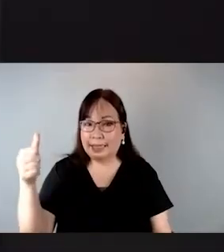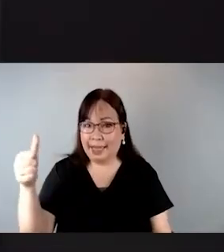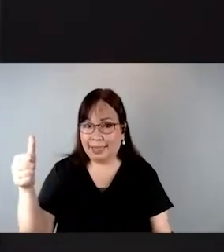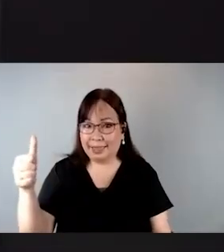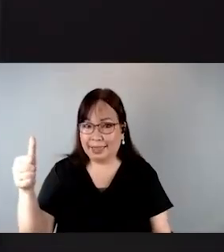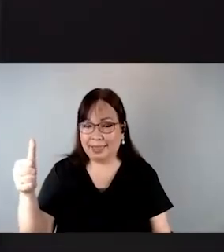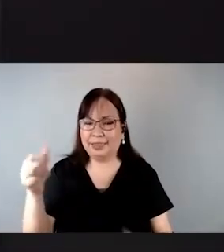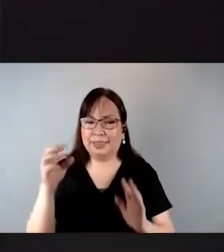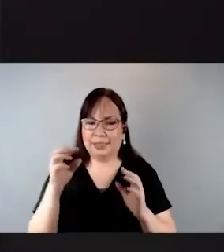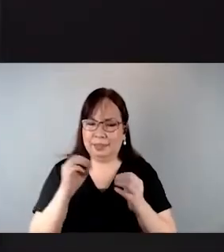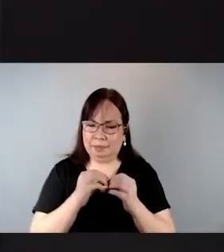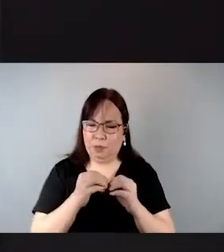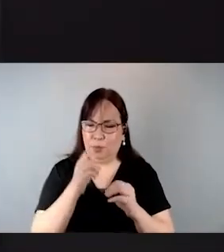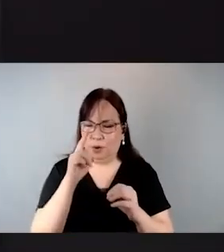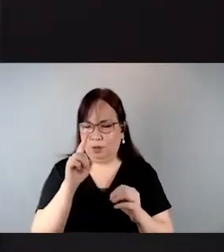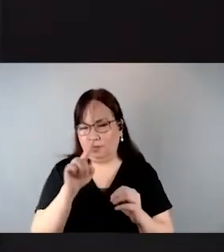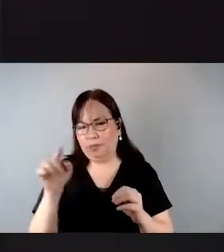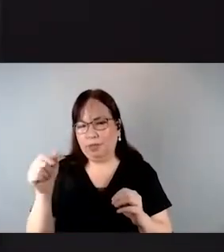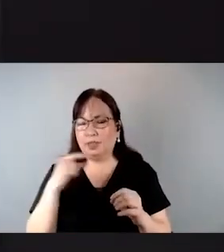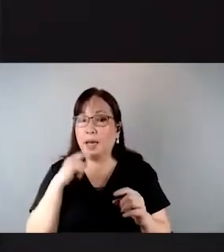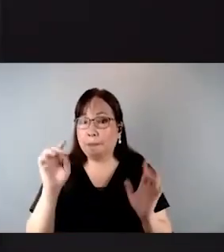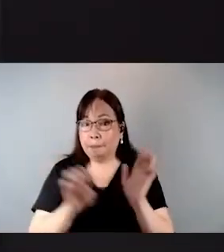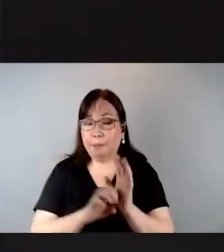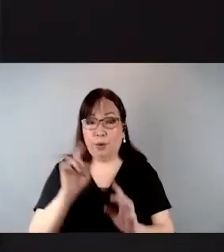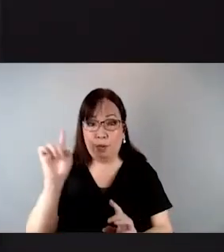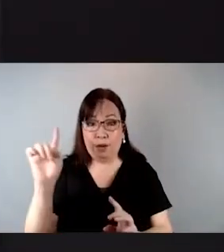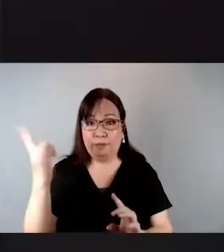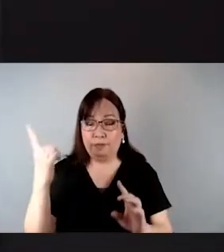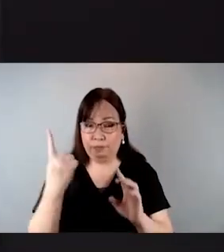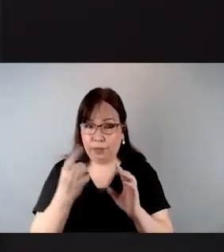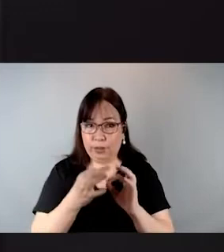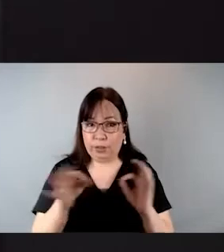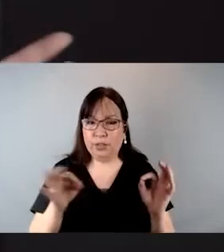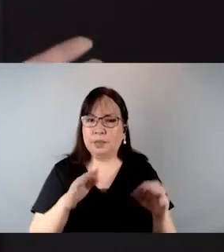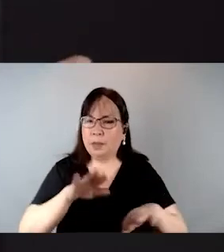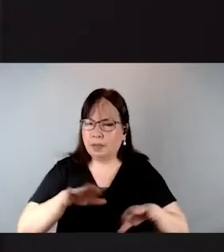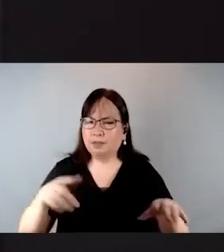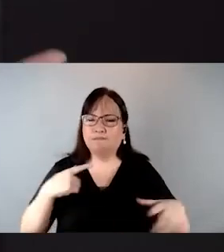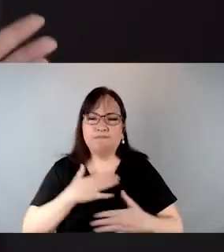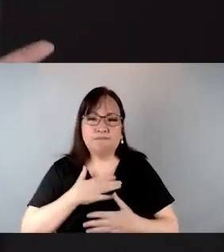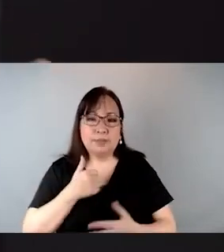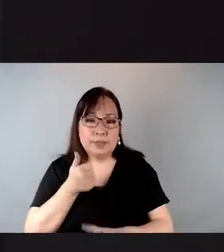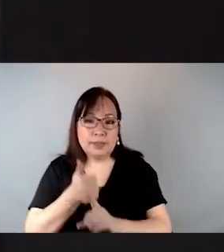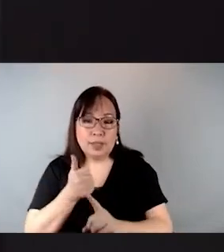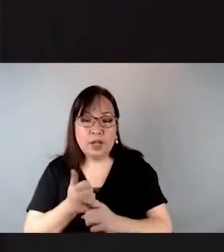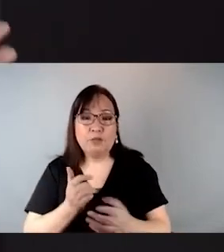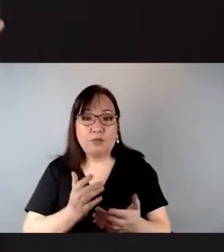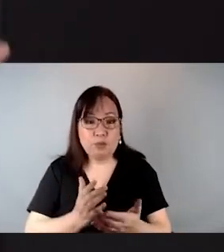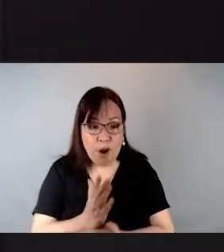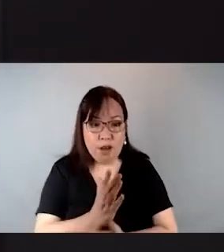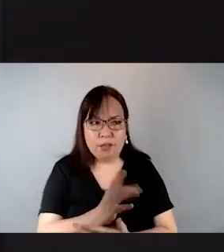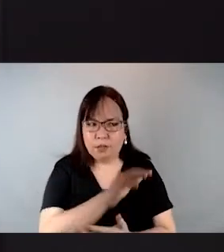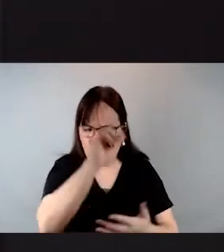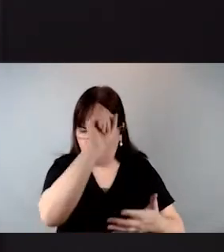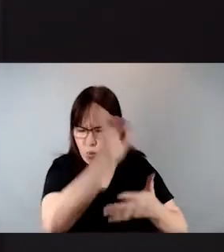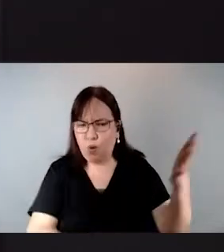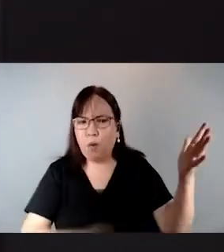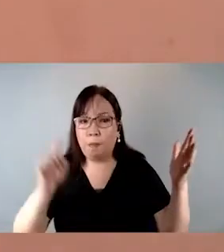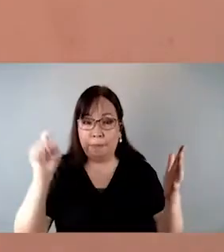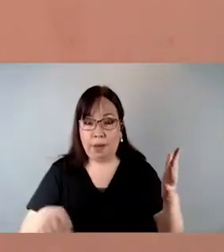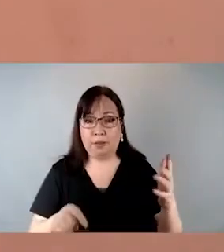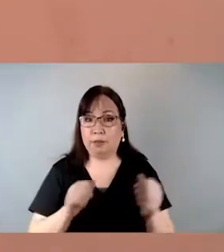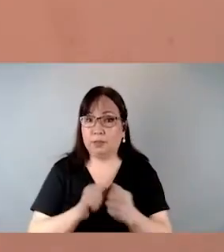For example, Principle 1 states, The child shall enjoy all the rights set forth in this declaration.